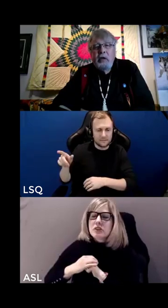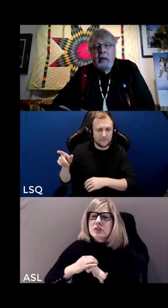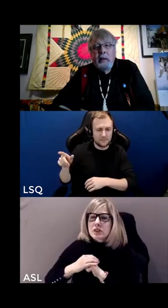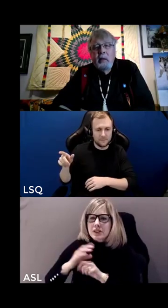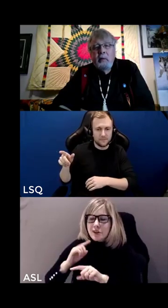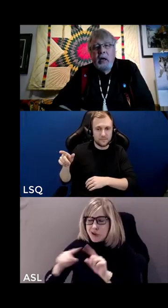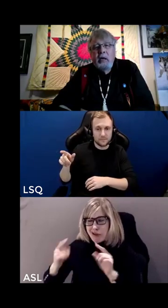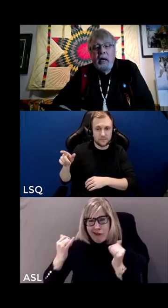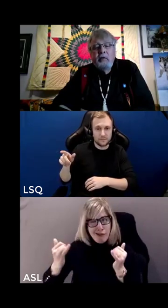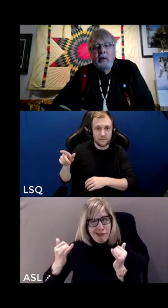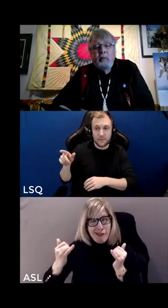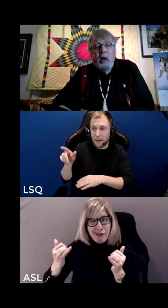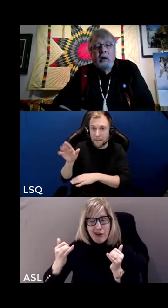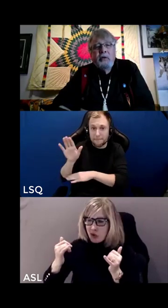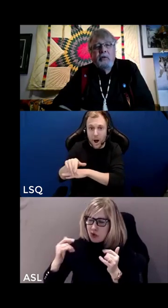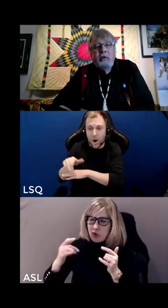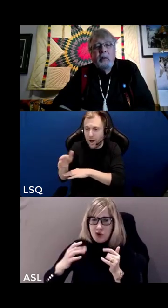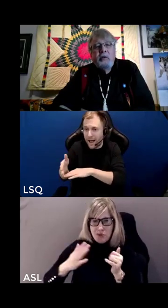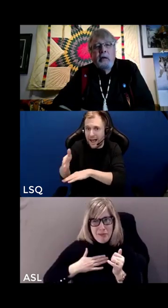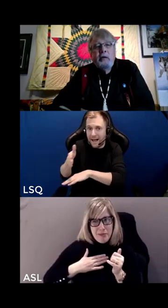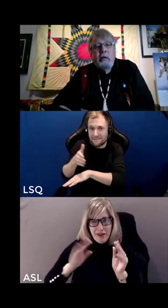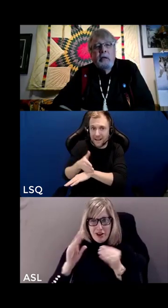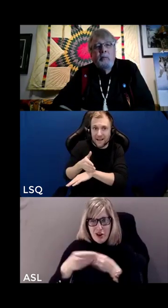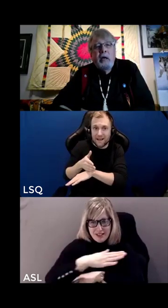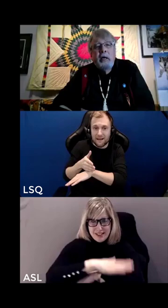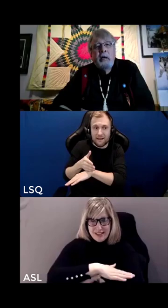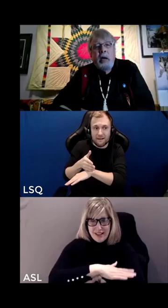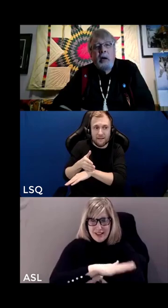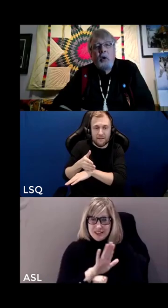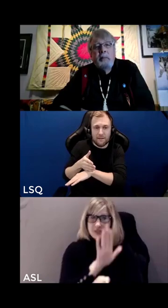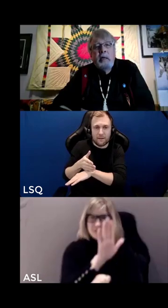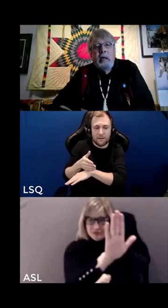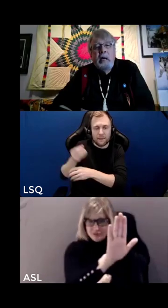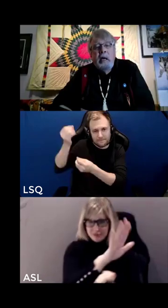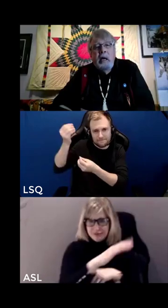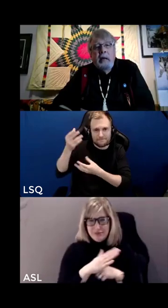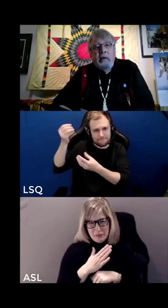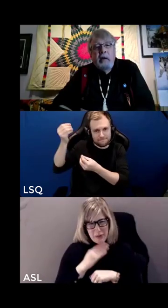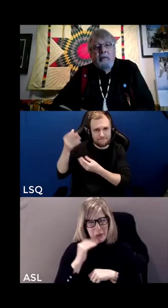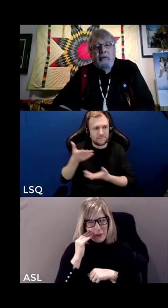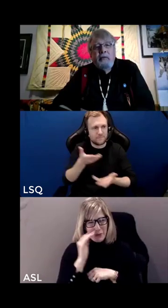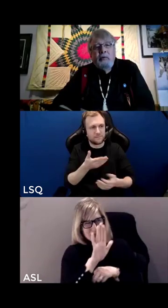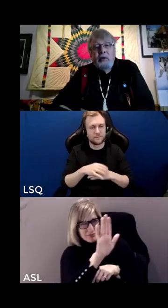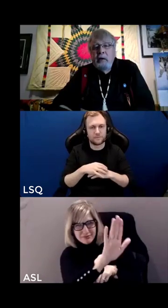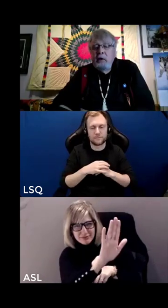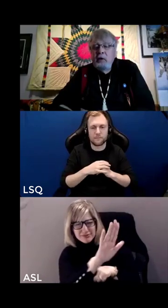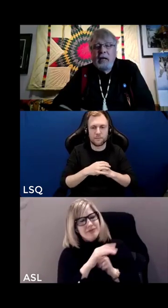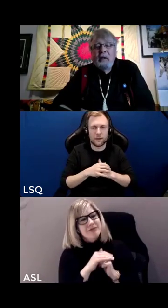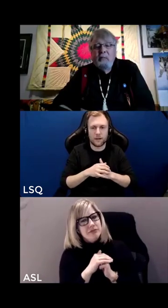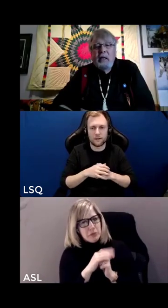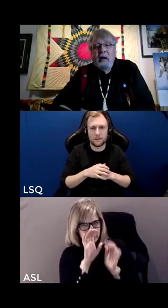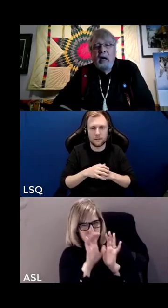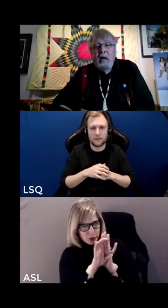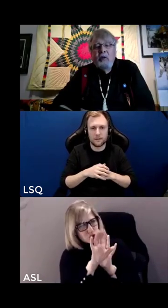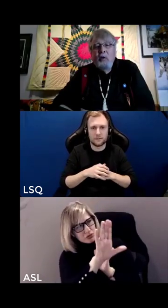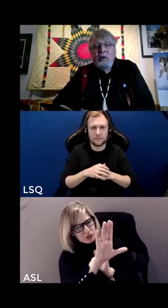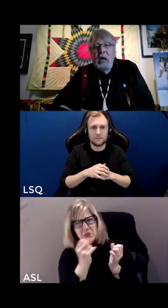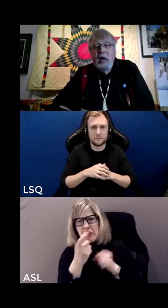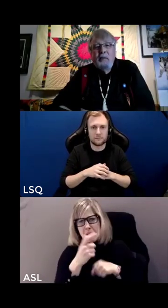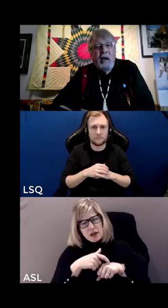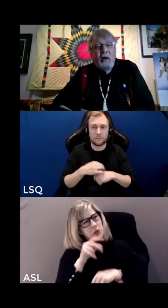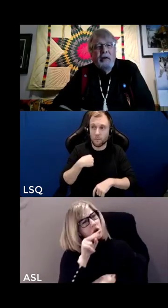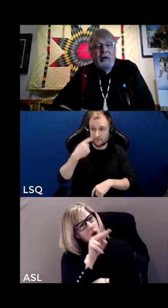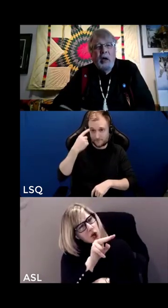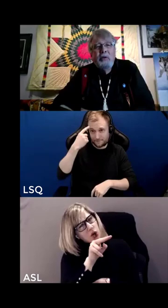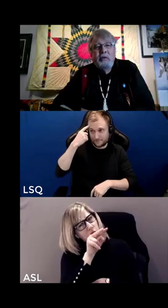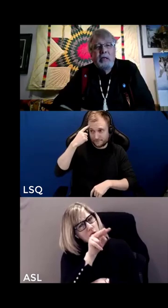office to my desk at my office upstairs upstairs in my my home and i've reflect i look at it many times and over